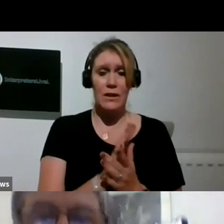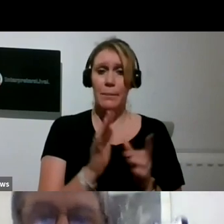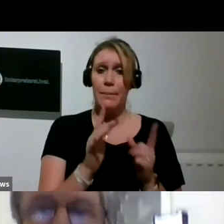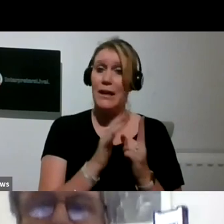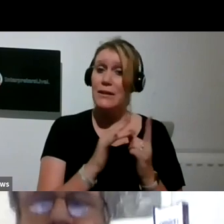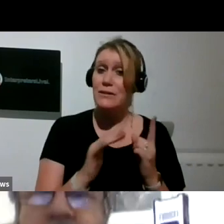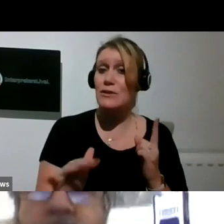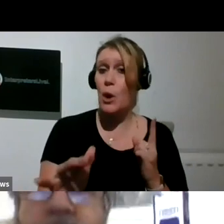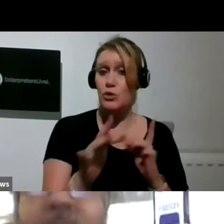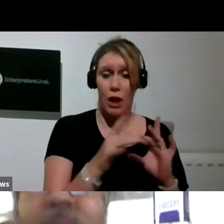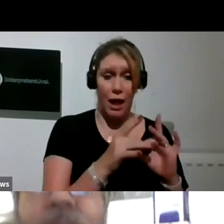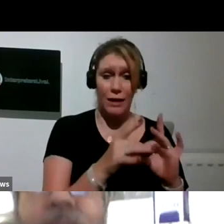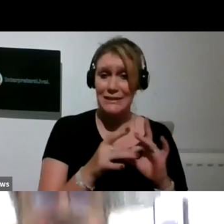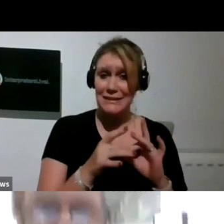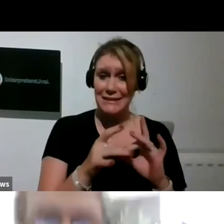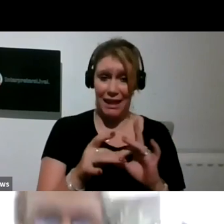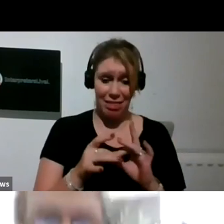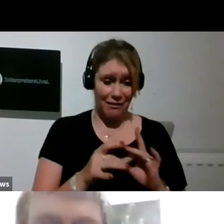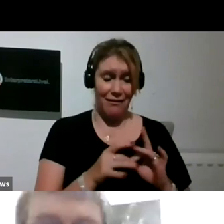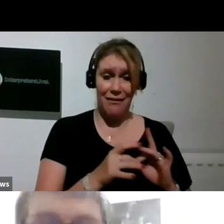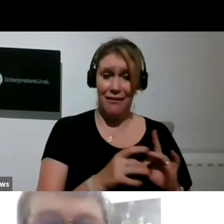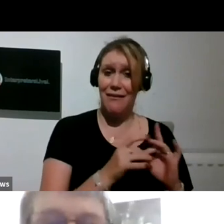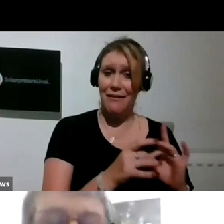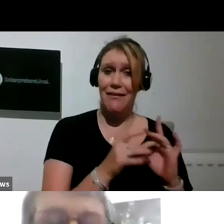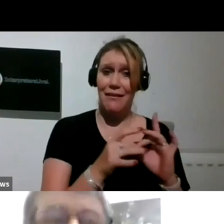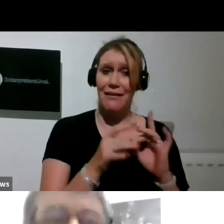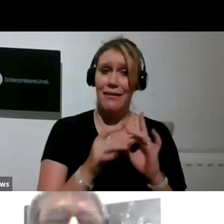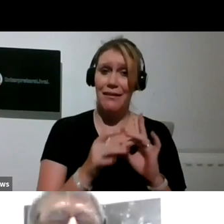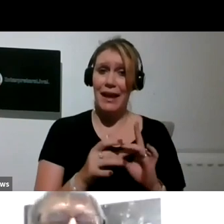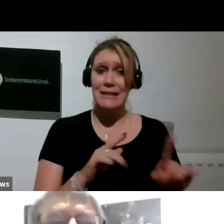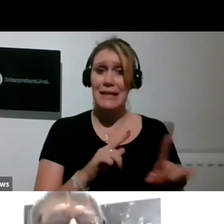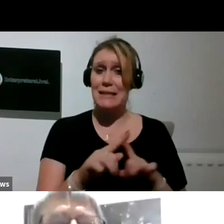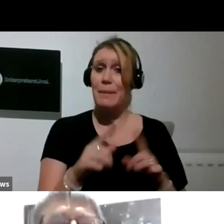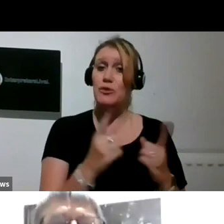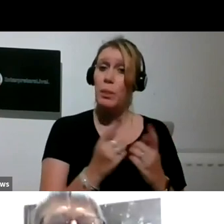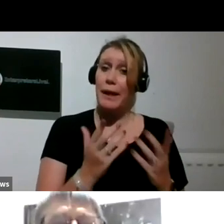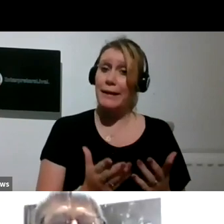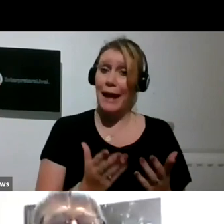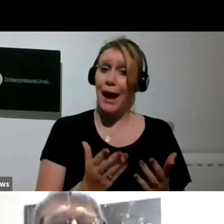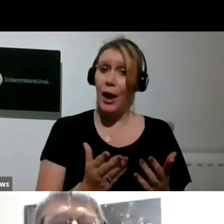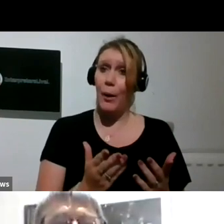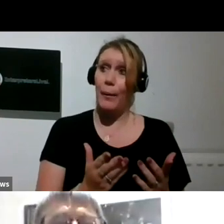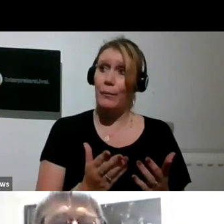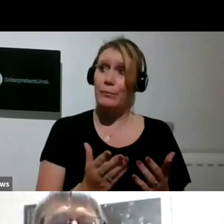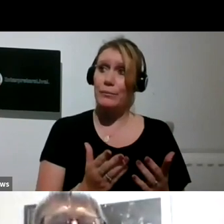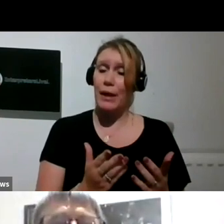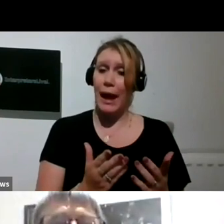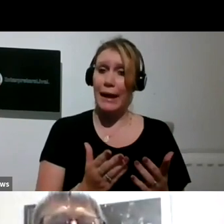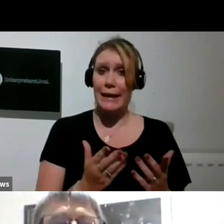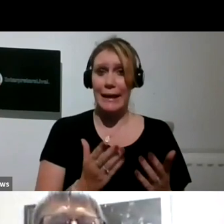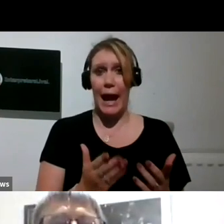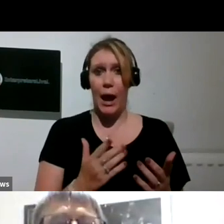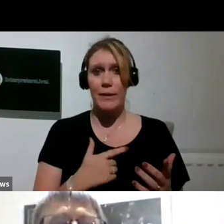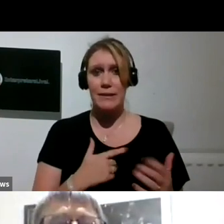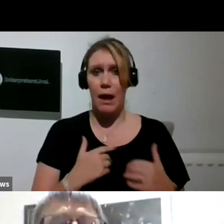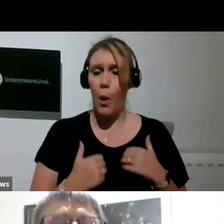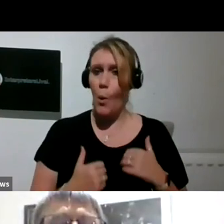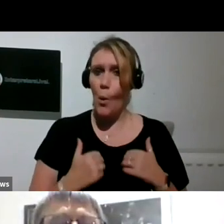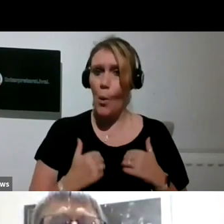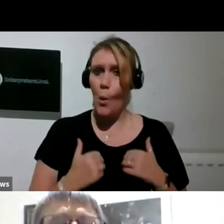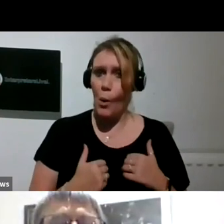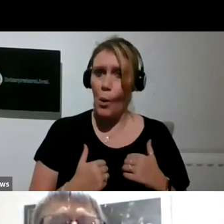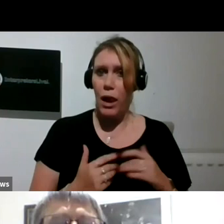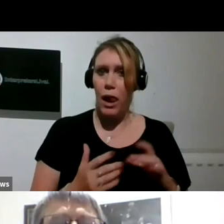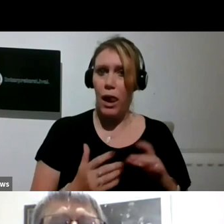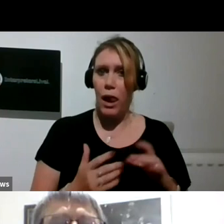together. And, you know, it's quite, it's a special thing now, isn't it? It's sort of like we're thriving on it now. And